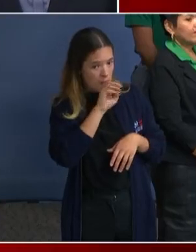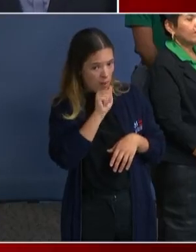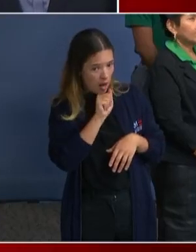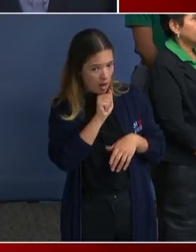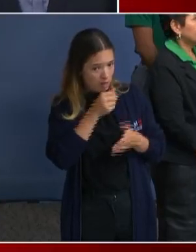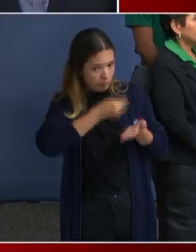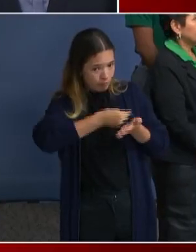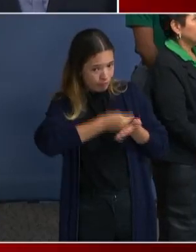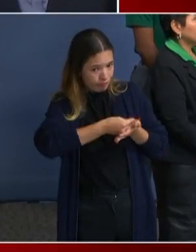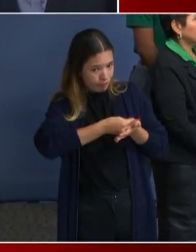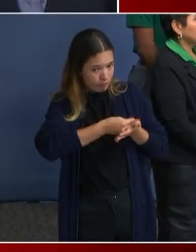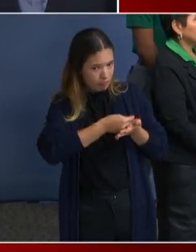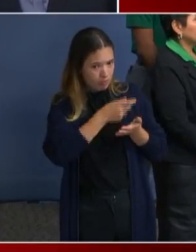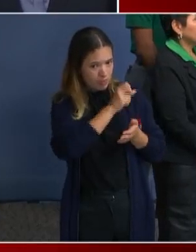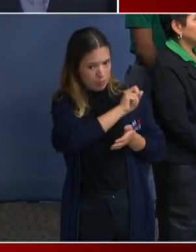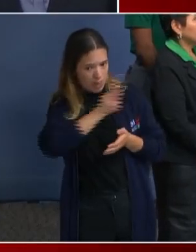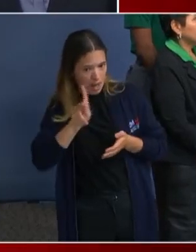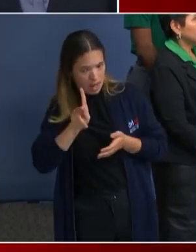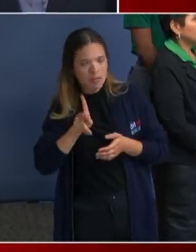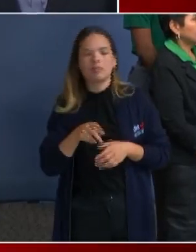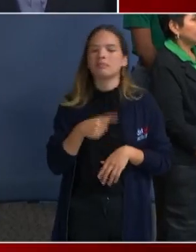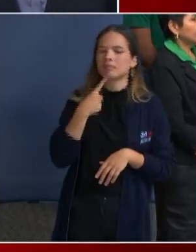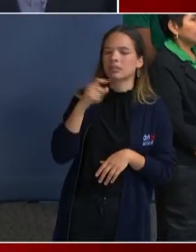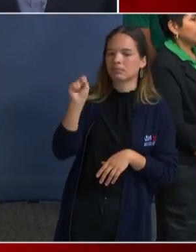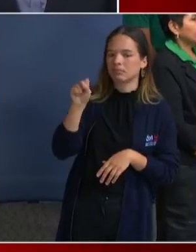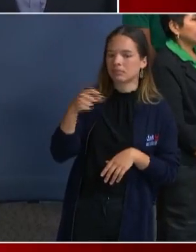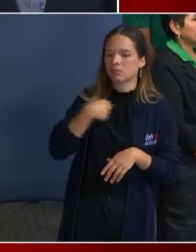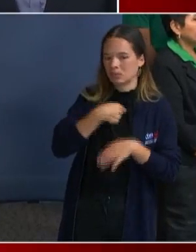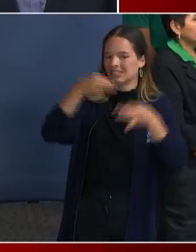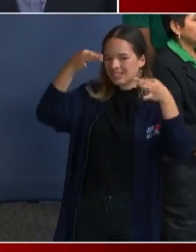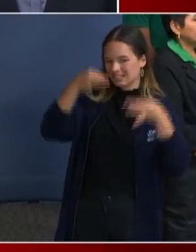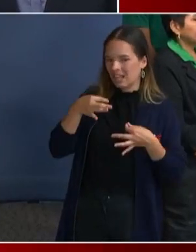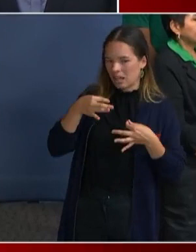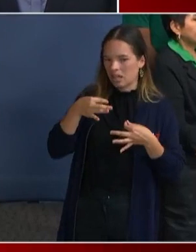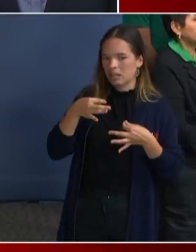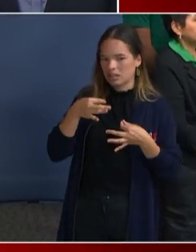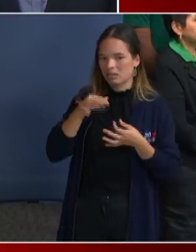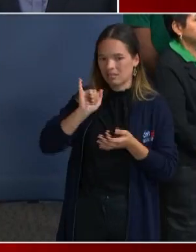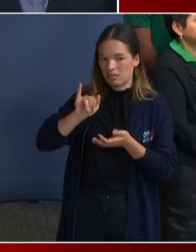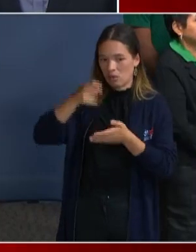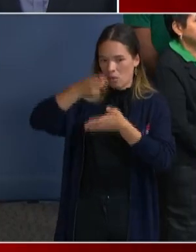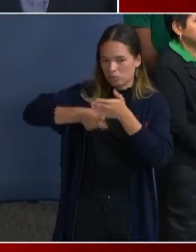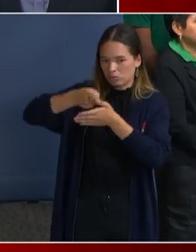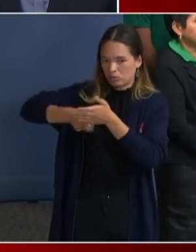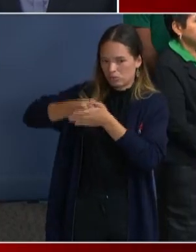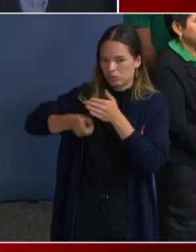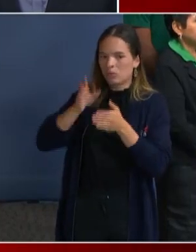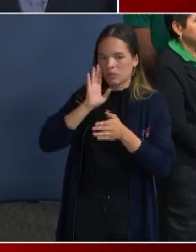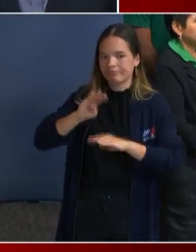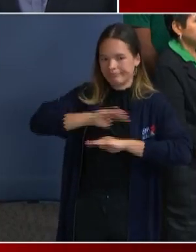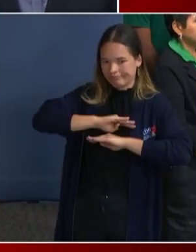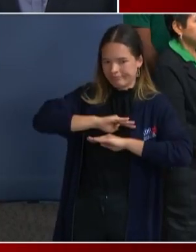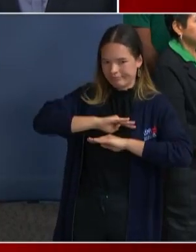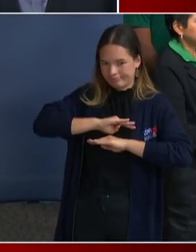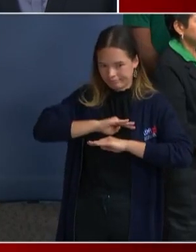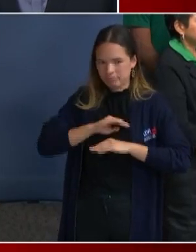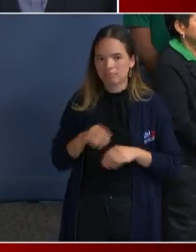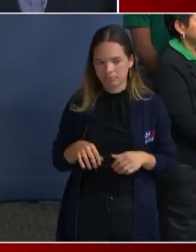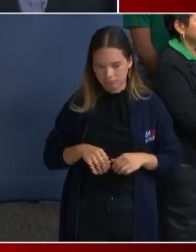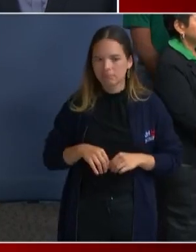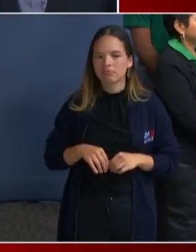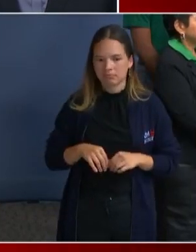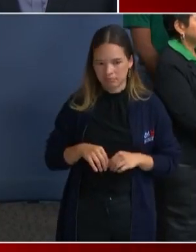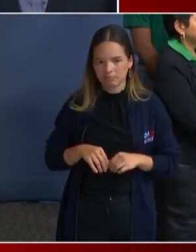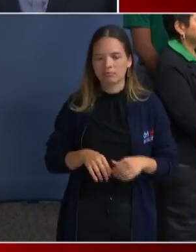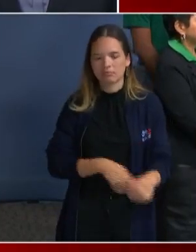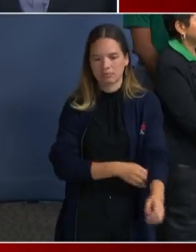We are certain that these are qualifying expenses. The initial tranche, which we will take from our contingency